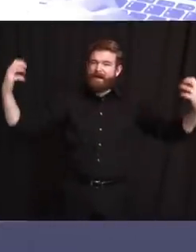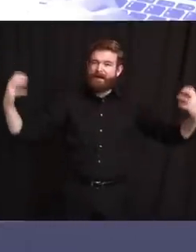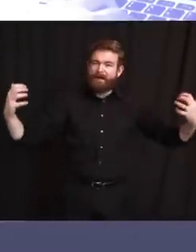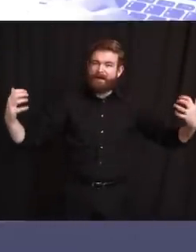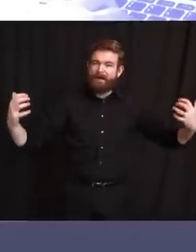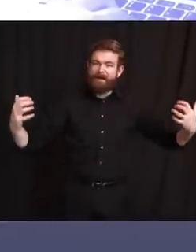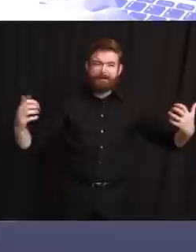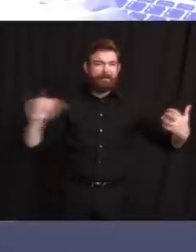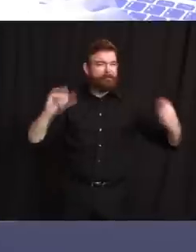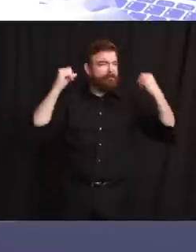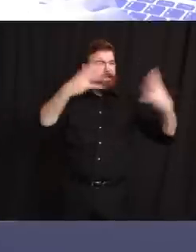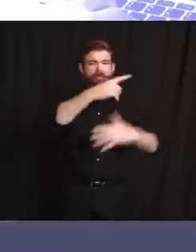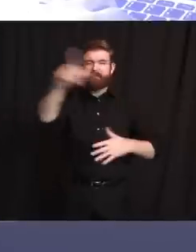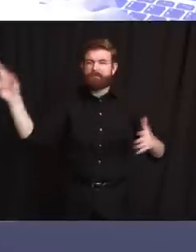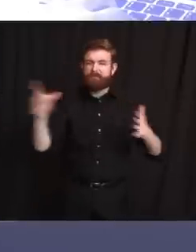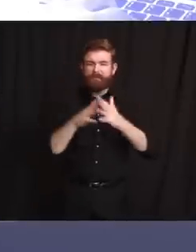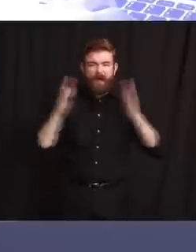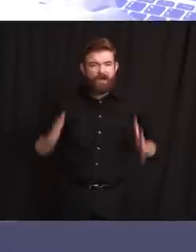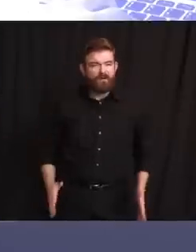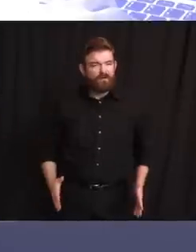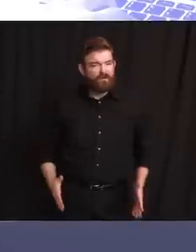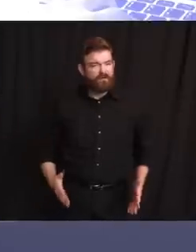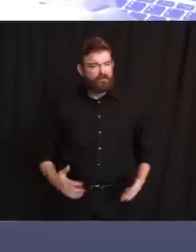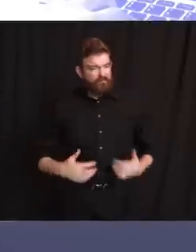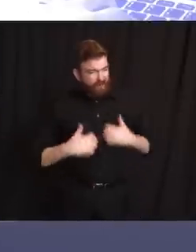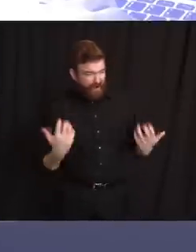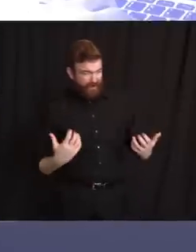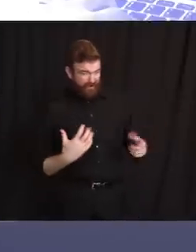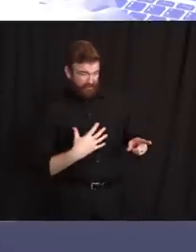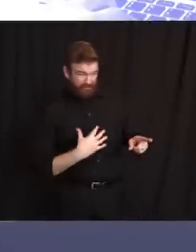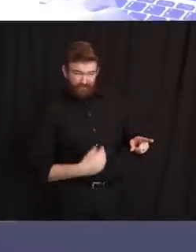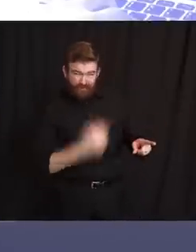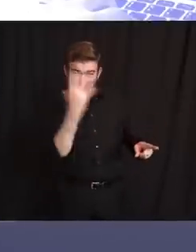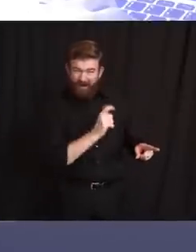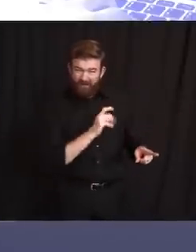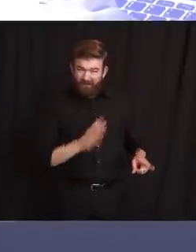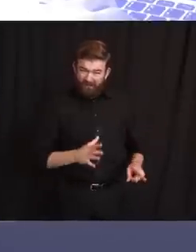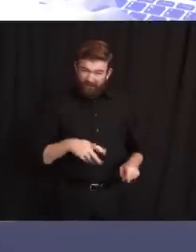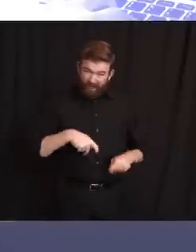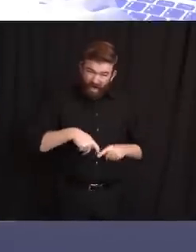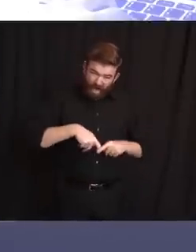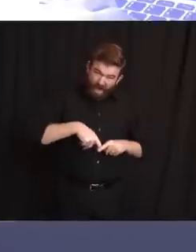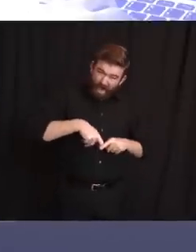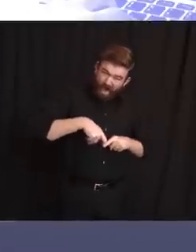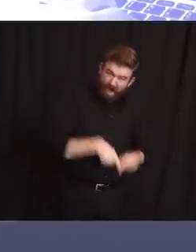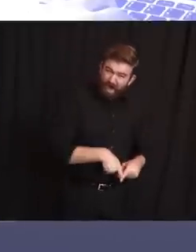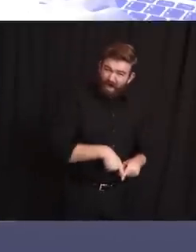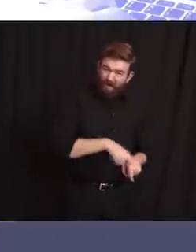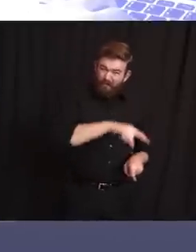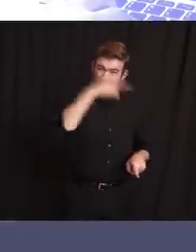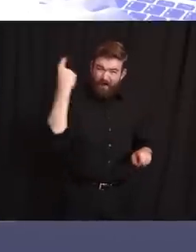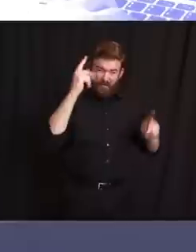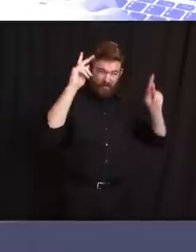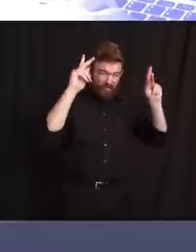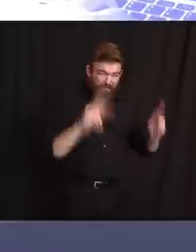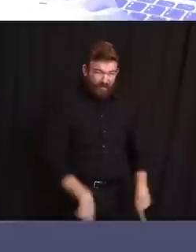I'm angry that a white officer suffocated a black resident in broad daylight. I'm angry that at least three